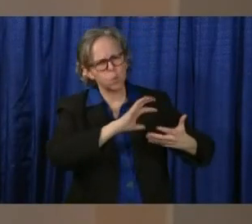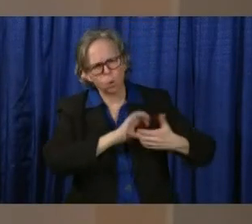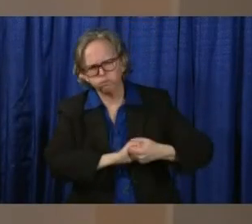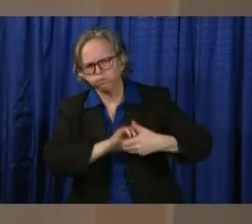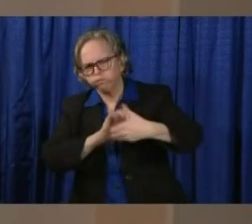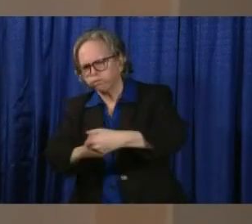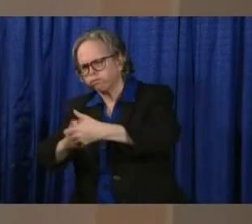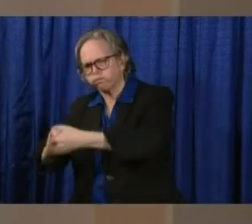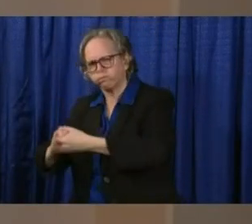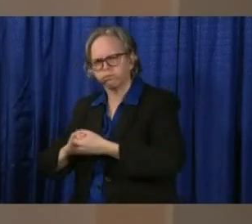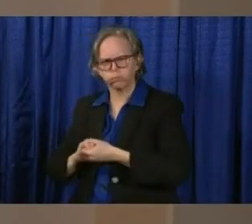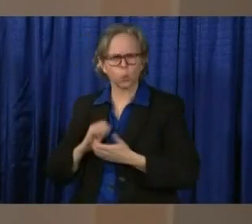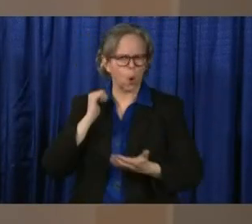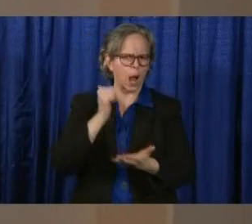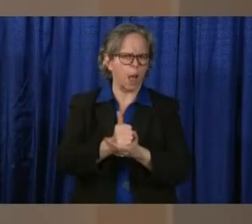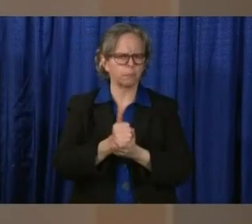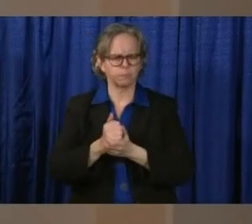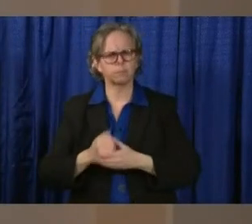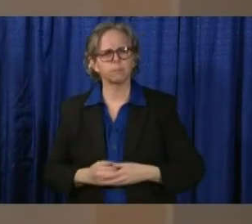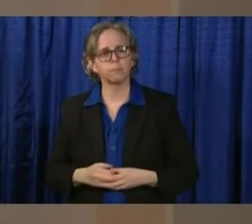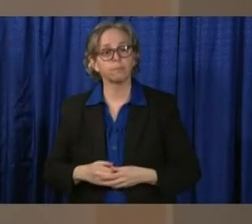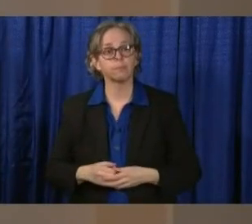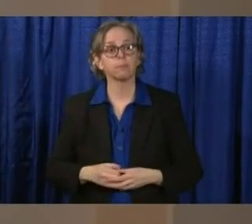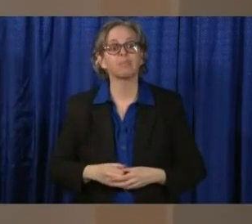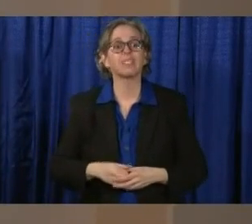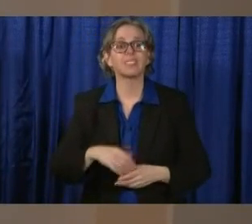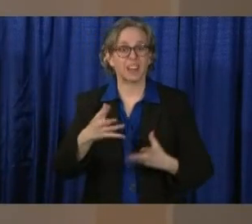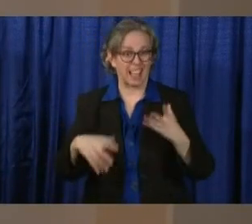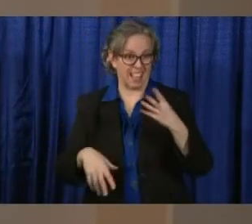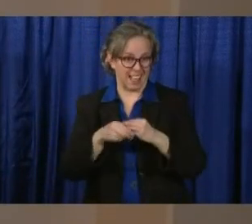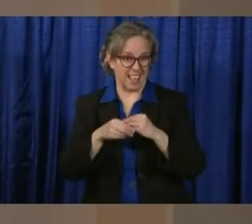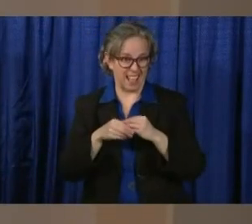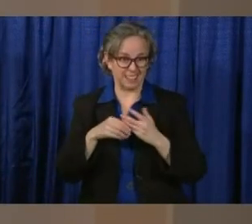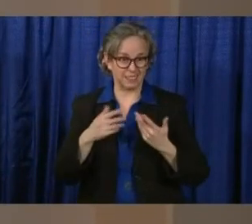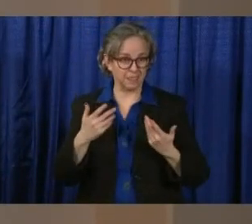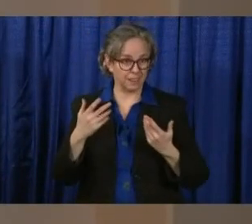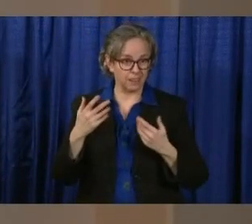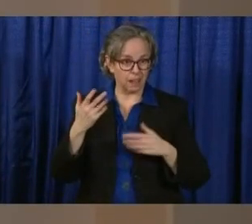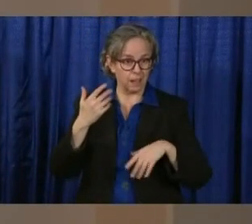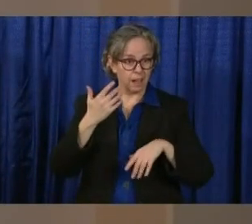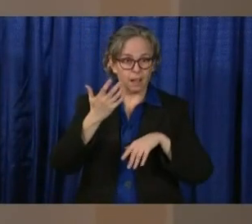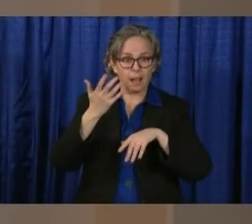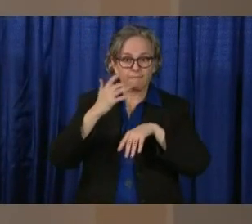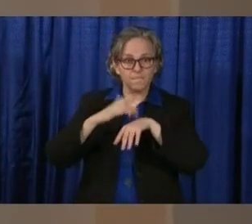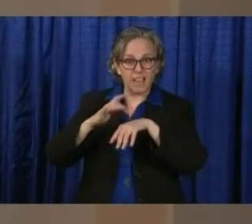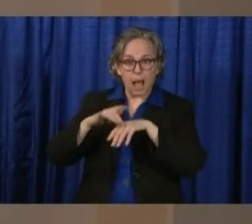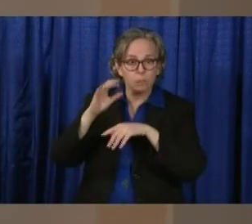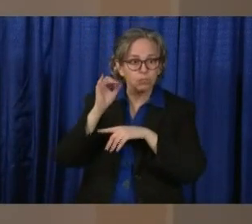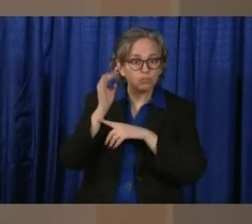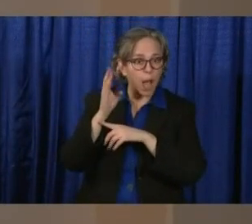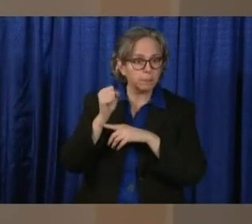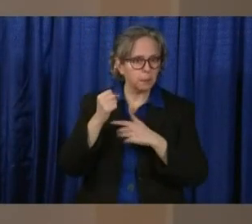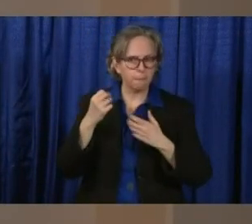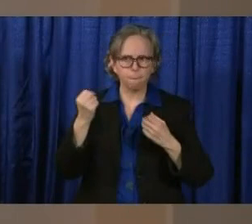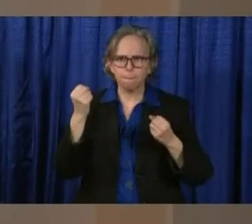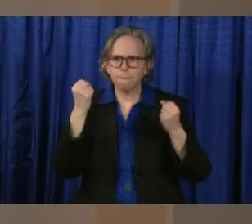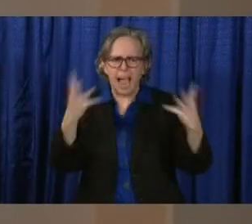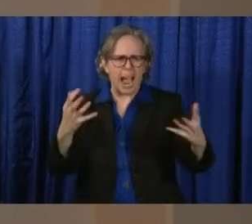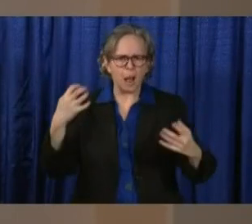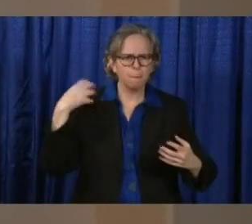Also, we talked about the jobs that are out there. A lot of people losing jobs, but a lot of employers who are part of the critical